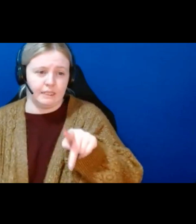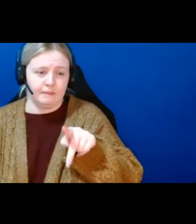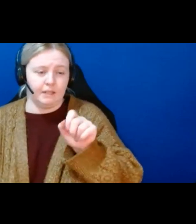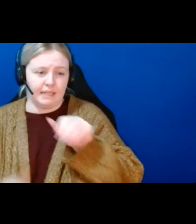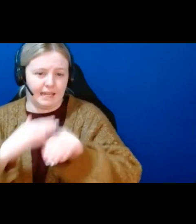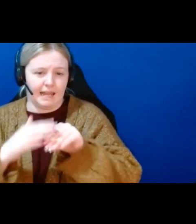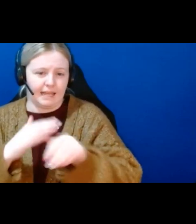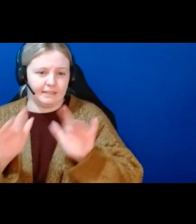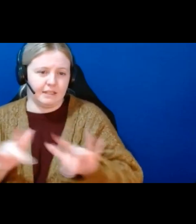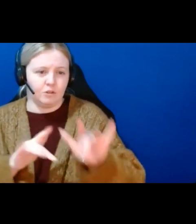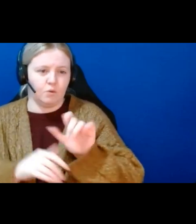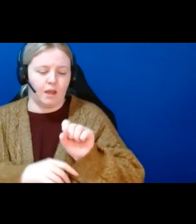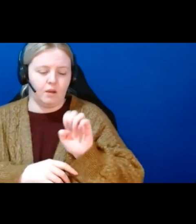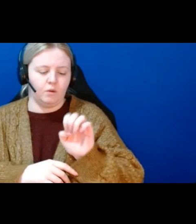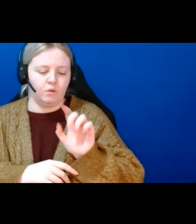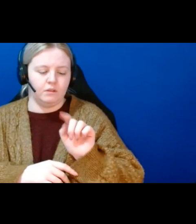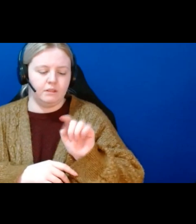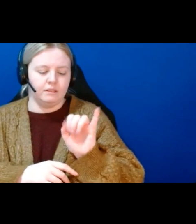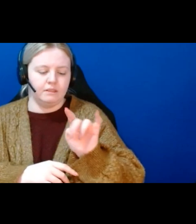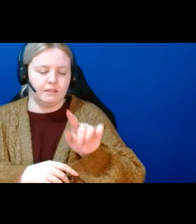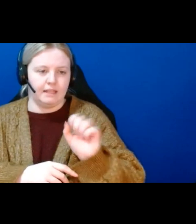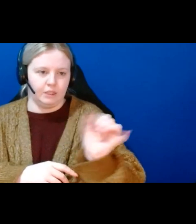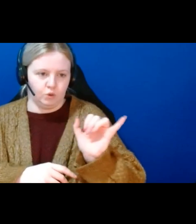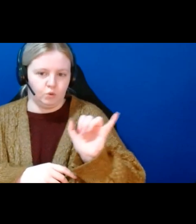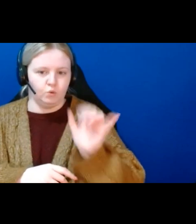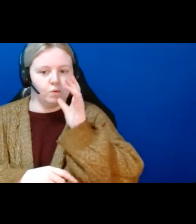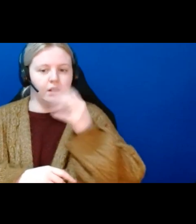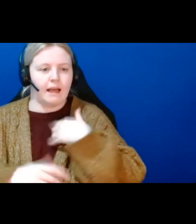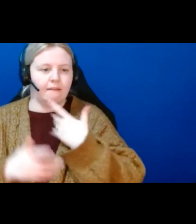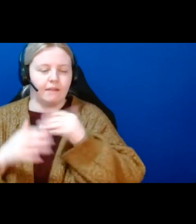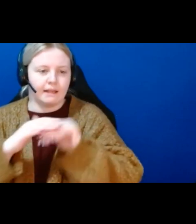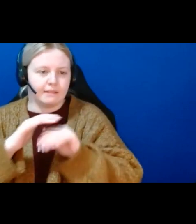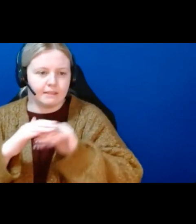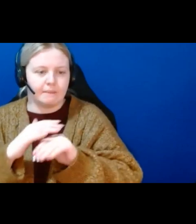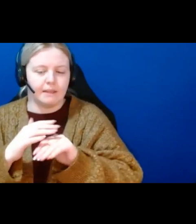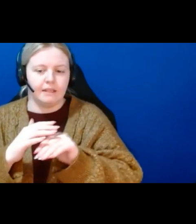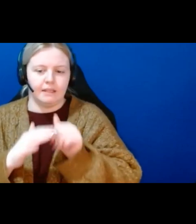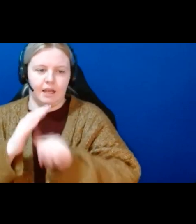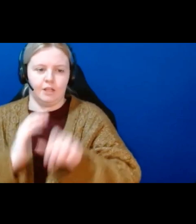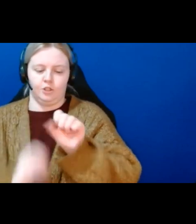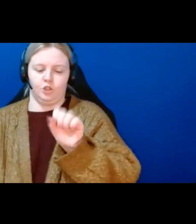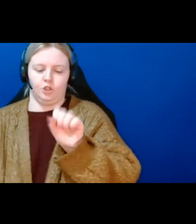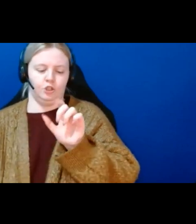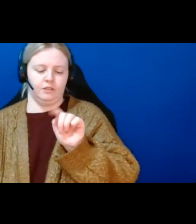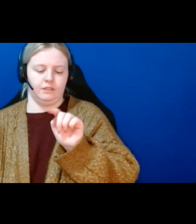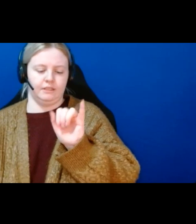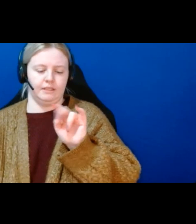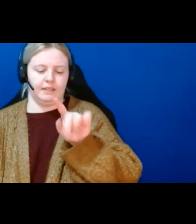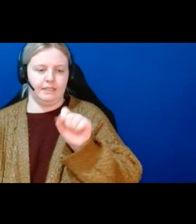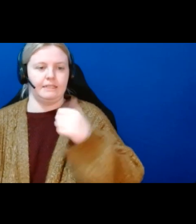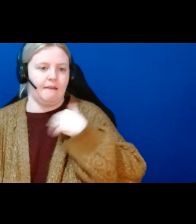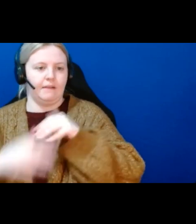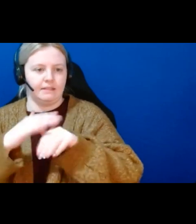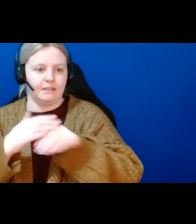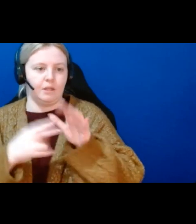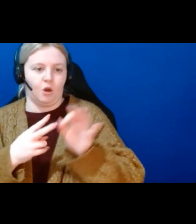settings most phones and tablets will have an accessibility like within that that gear icon within the settings and you'll be